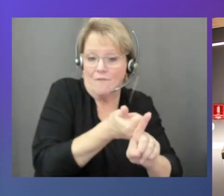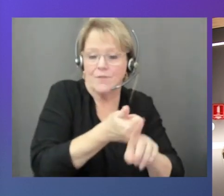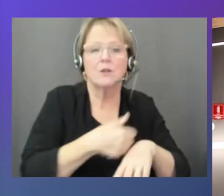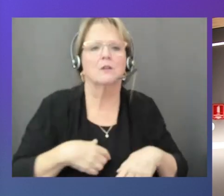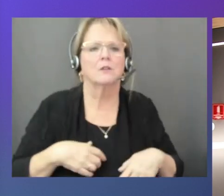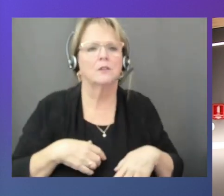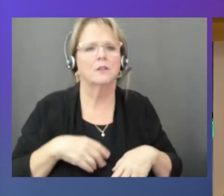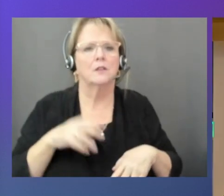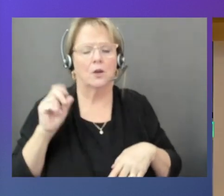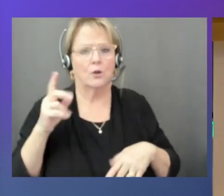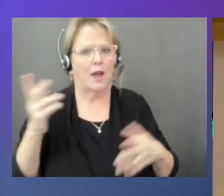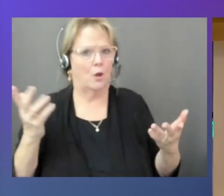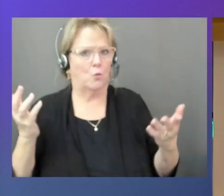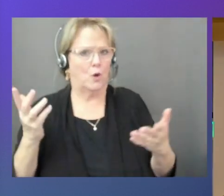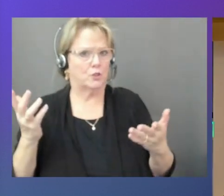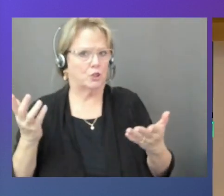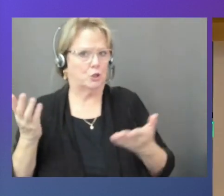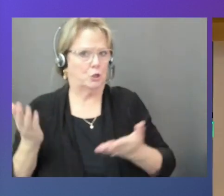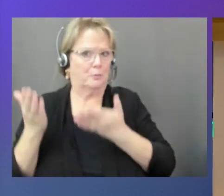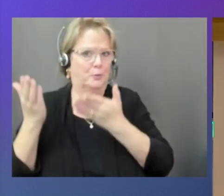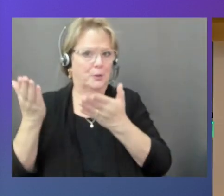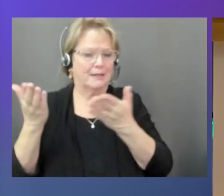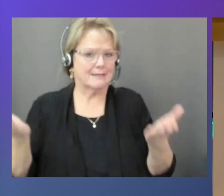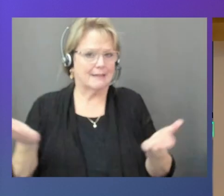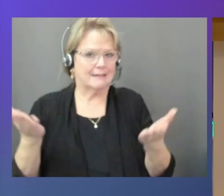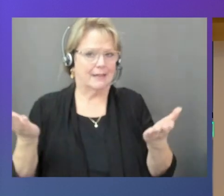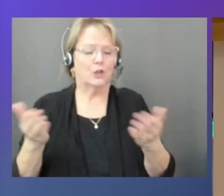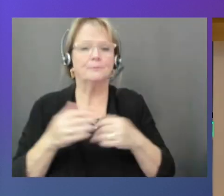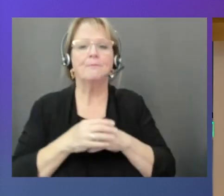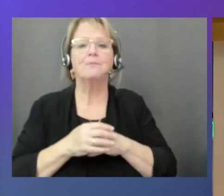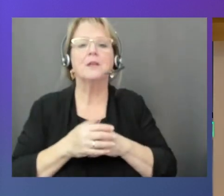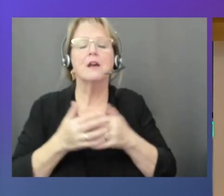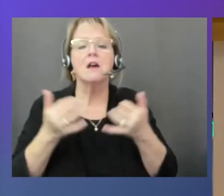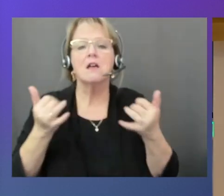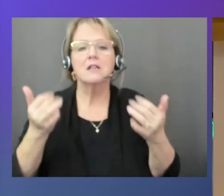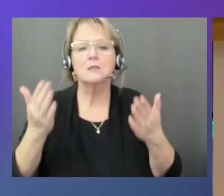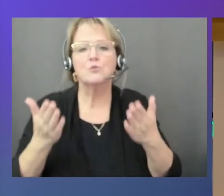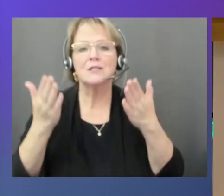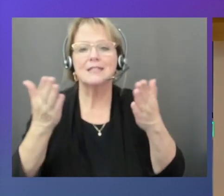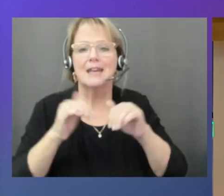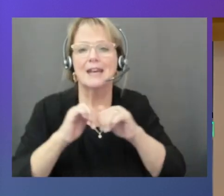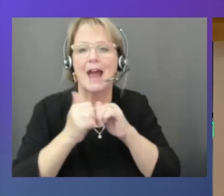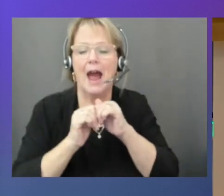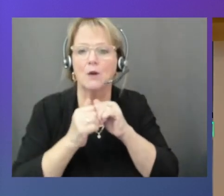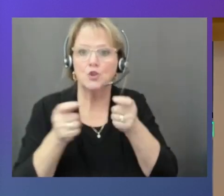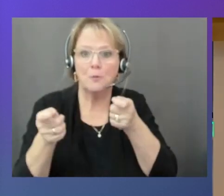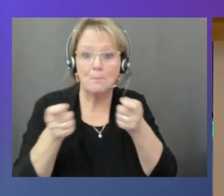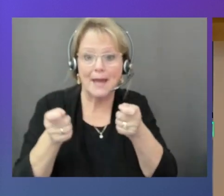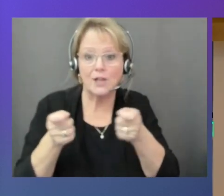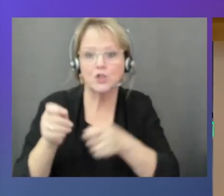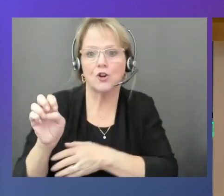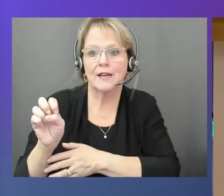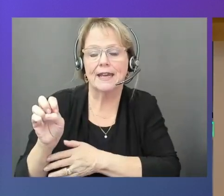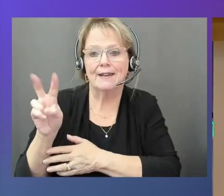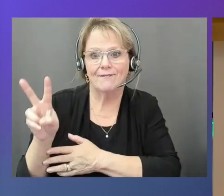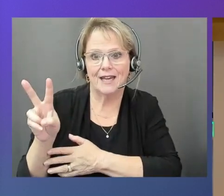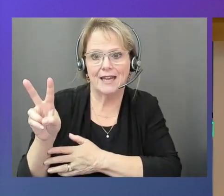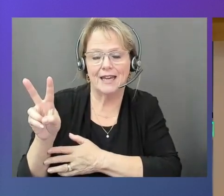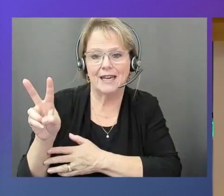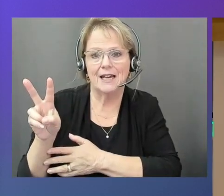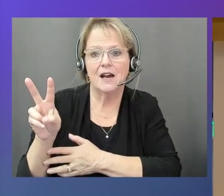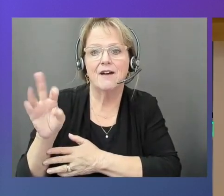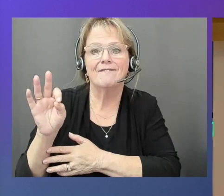present here? So here, we're basically presenting how to manage the EV fleet